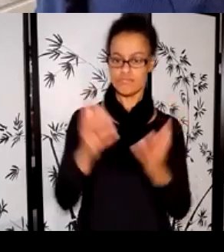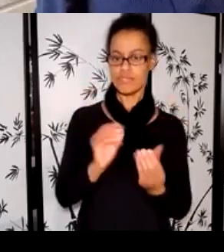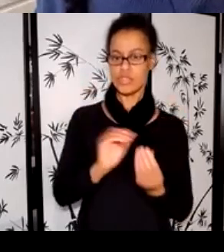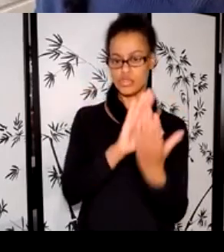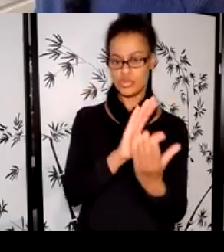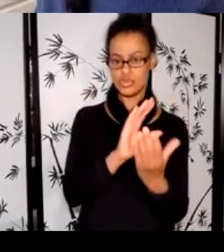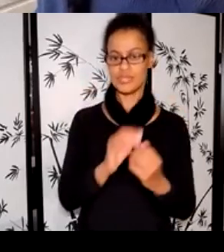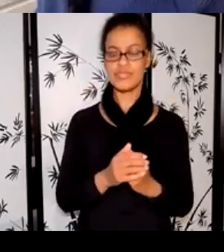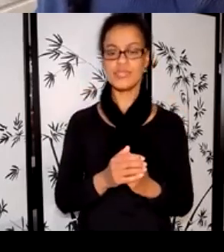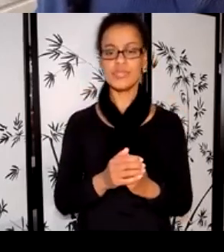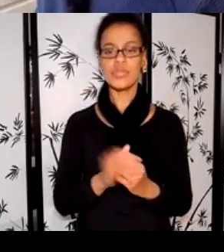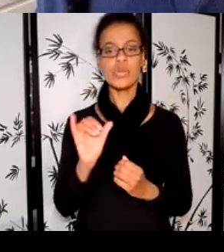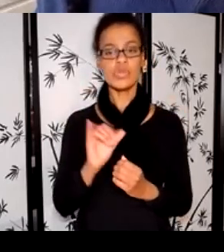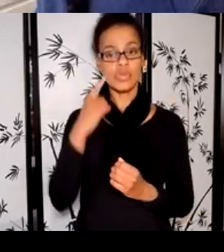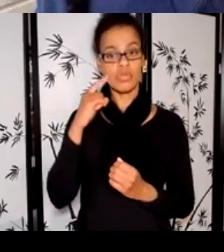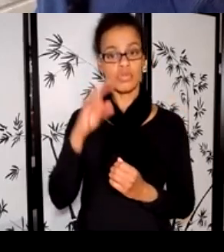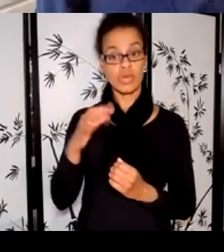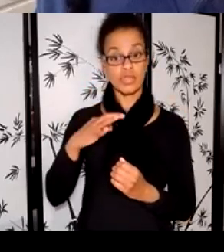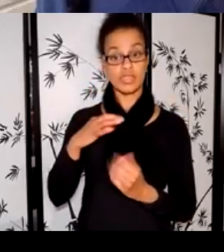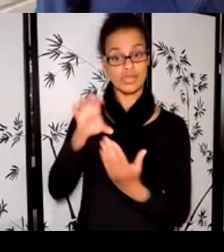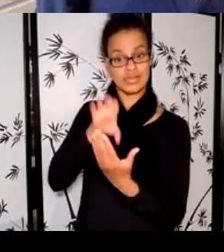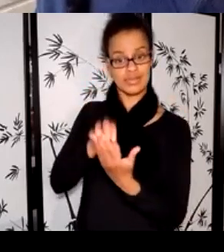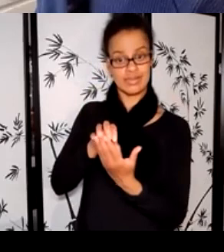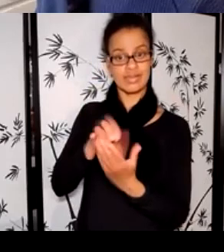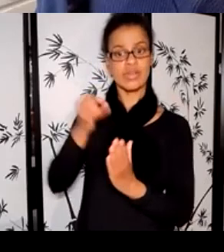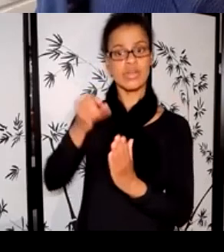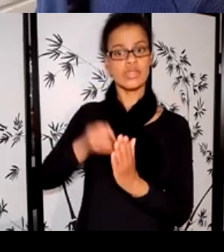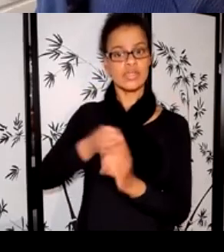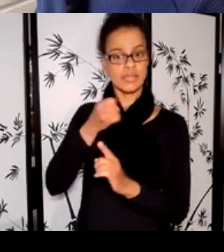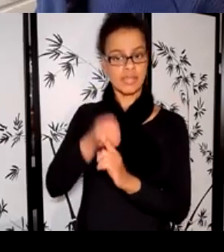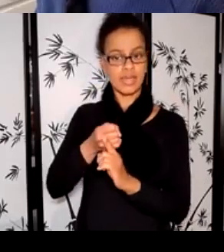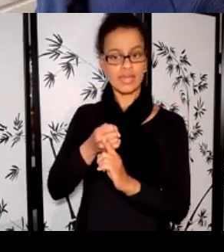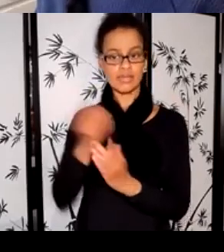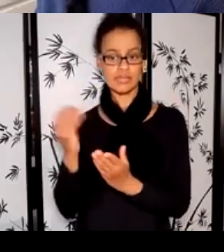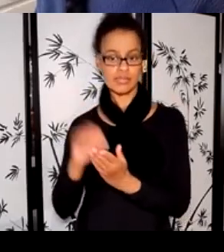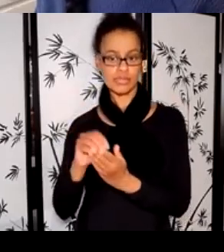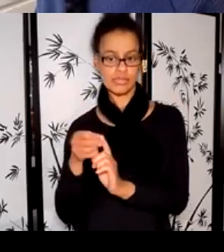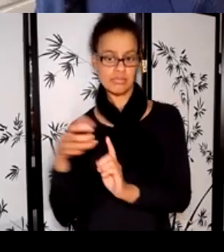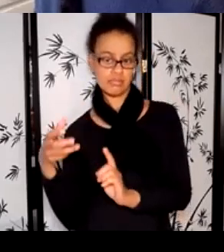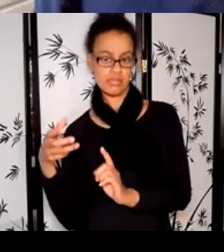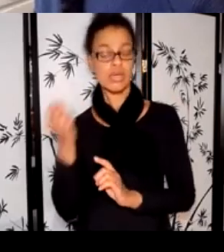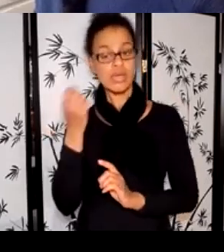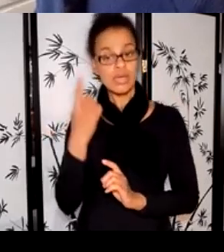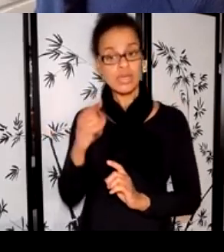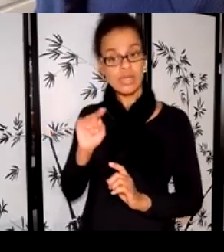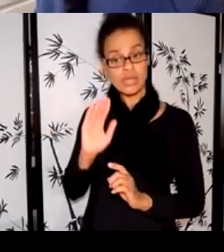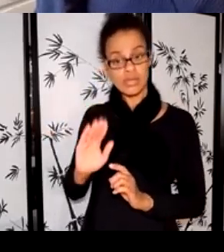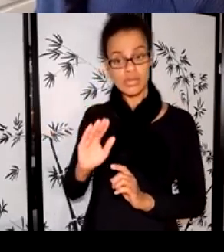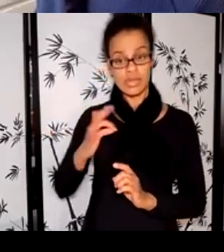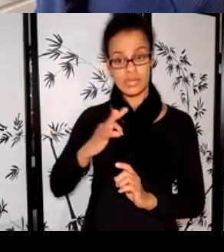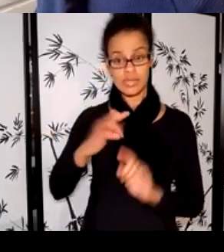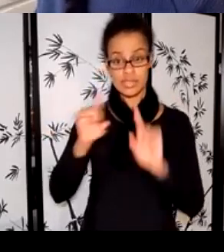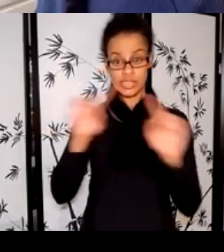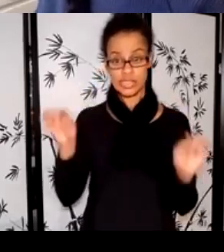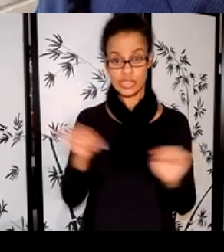impact, but keep in mind that assessors will be considering your application holistically, meaning there may be other parts of your